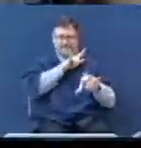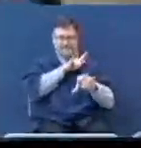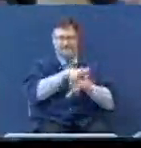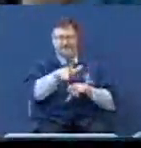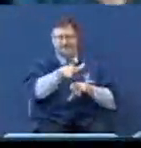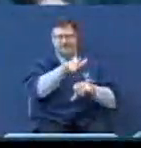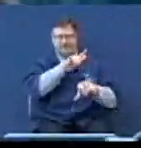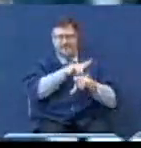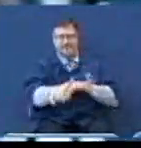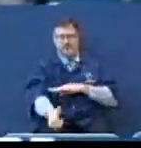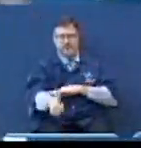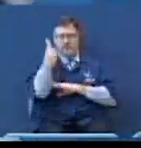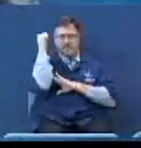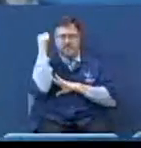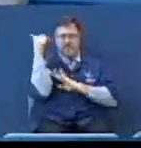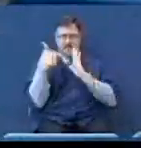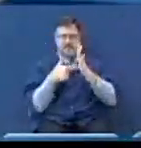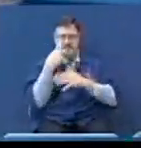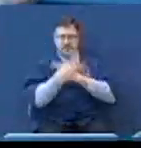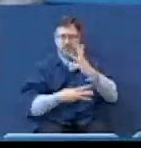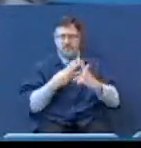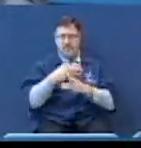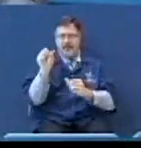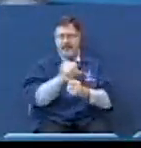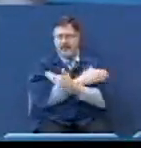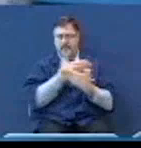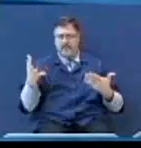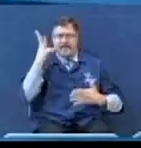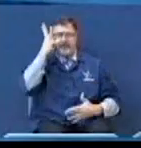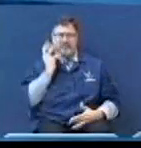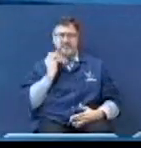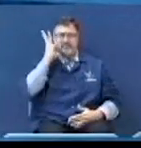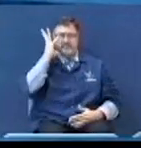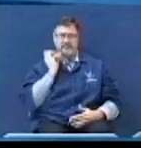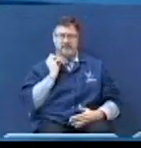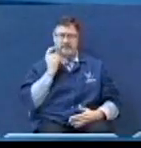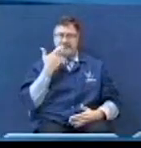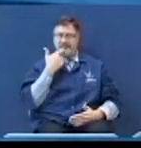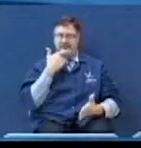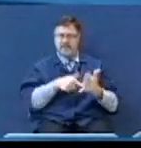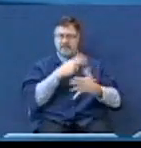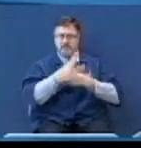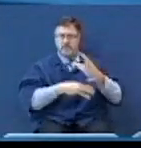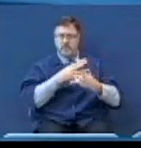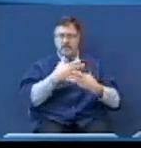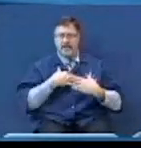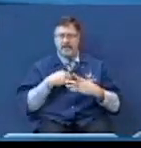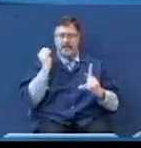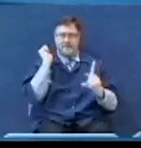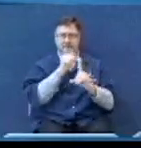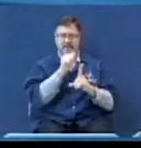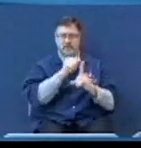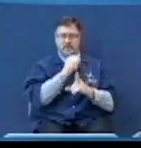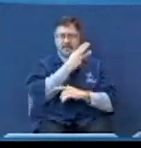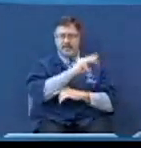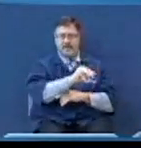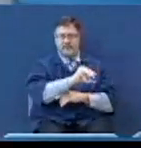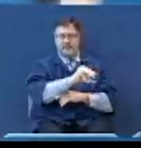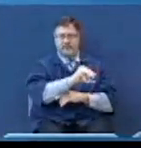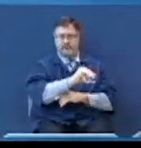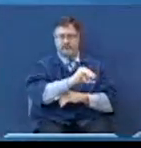rejection of this world. Everything he went through said that this world had betrayed him. Everything,